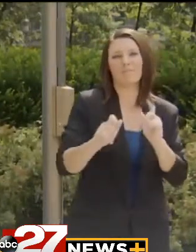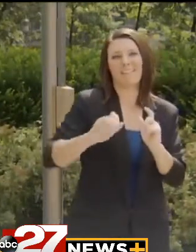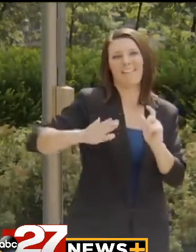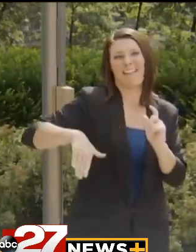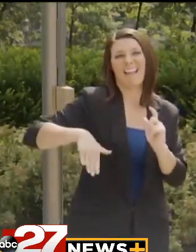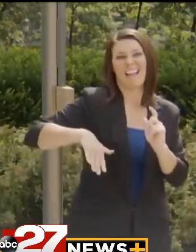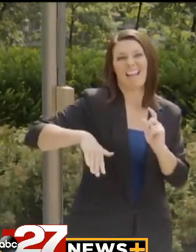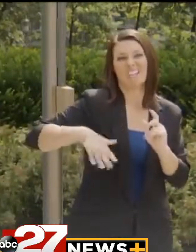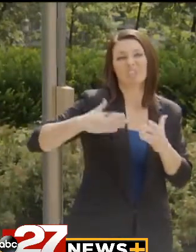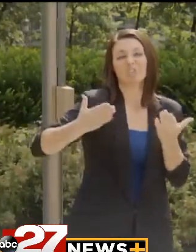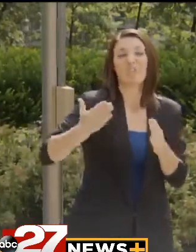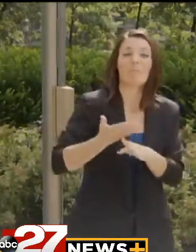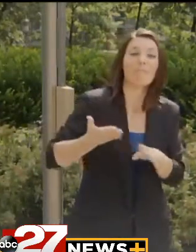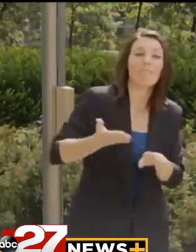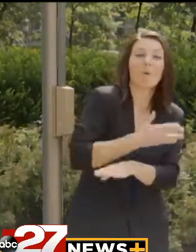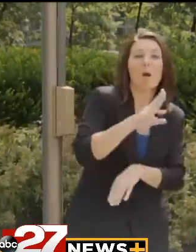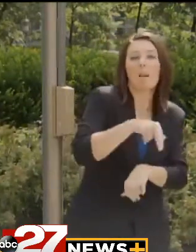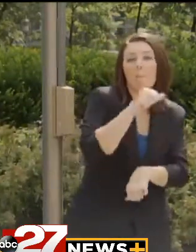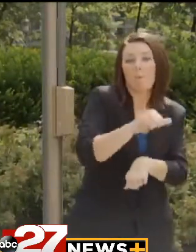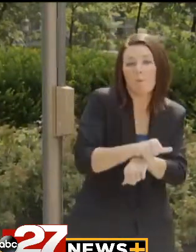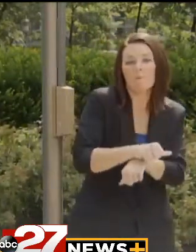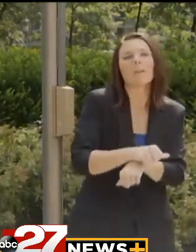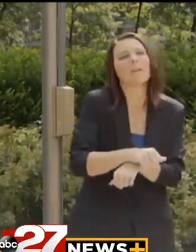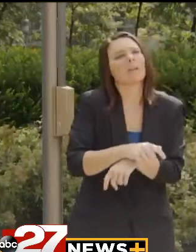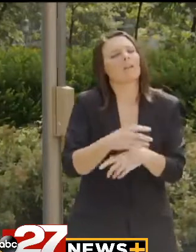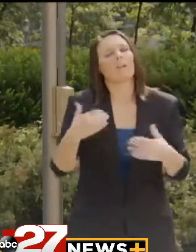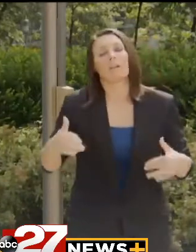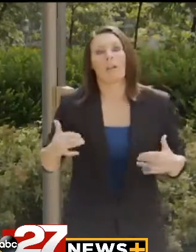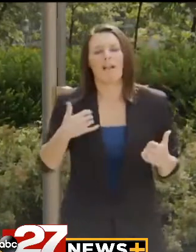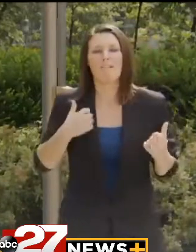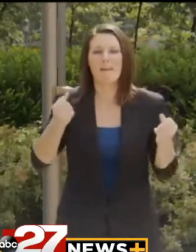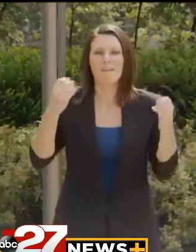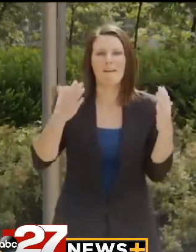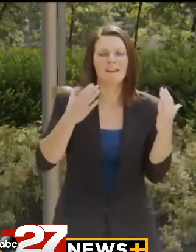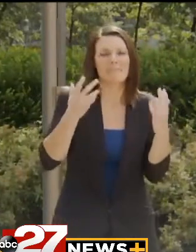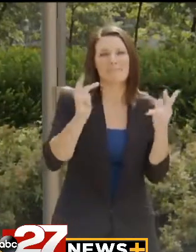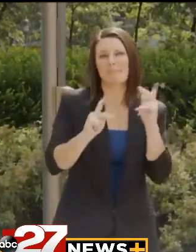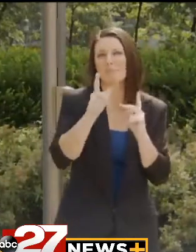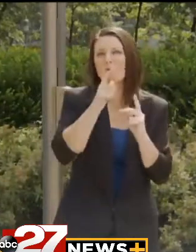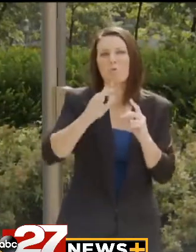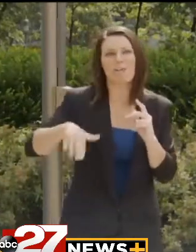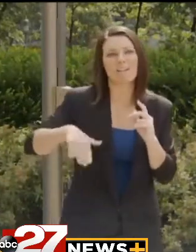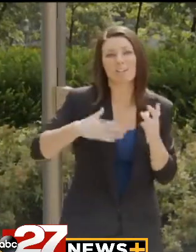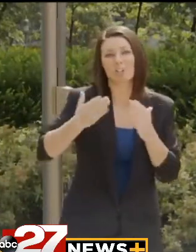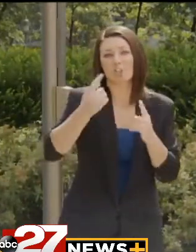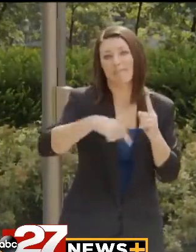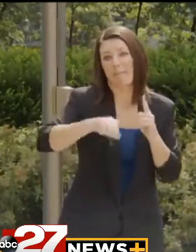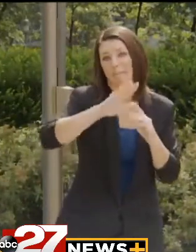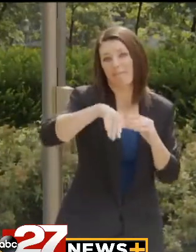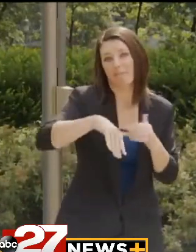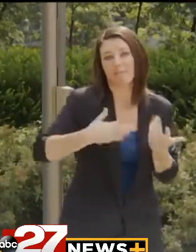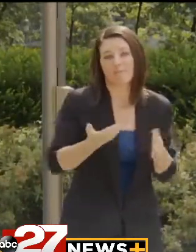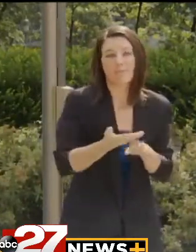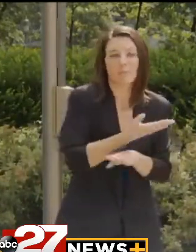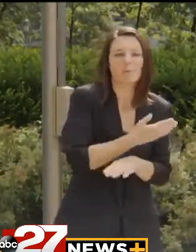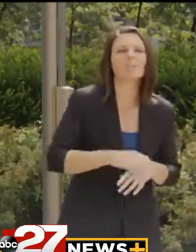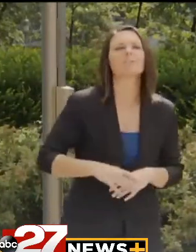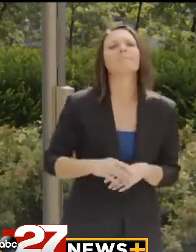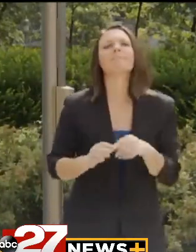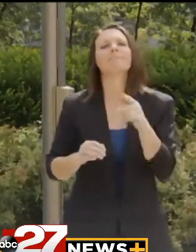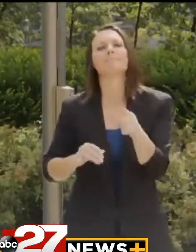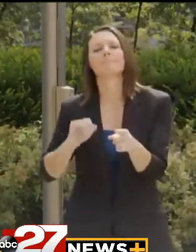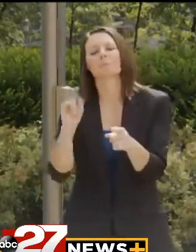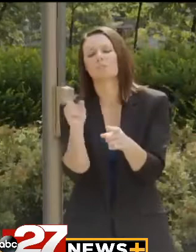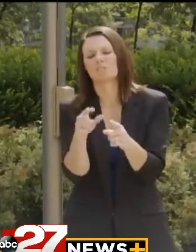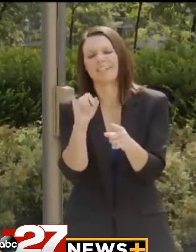served through its unemployment program. So we were flooded with individuals that we've never served before. So if somebody applies